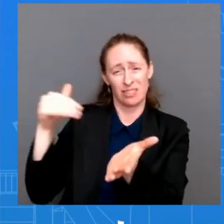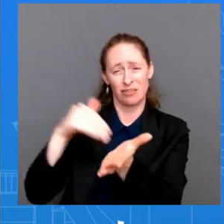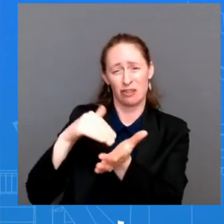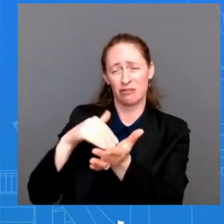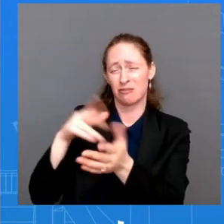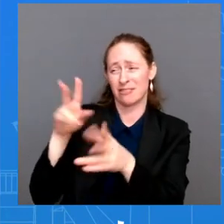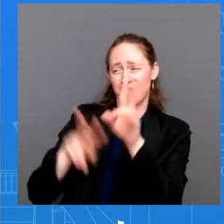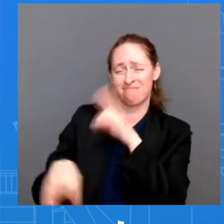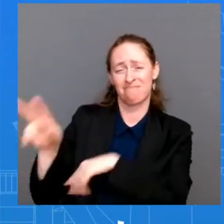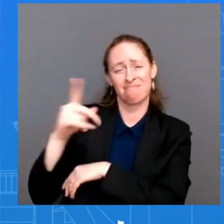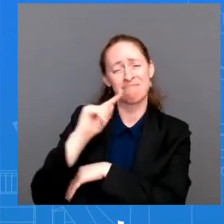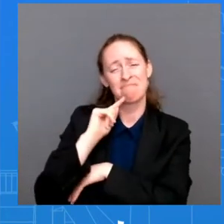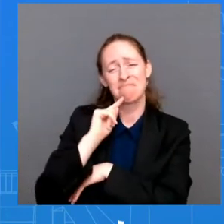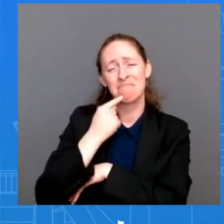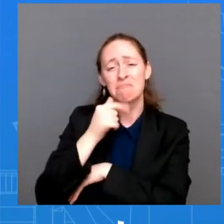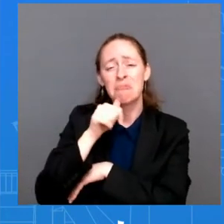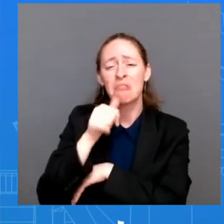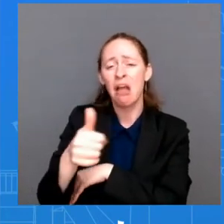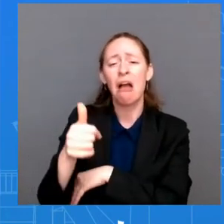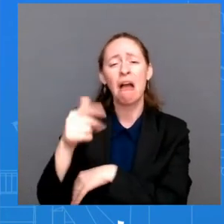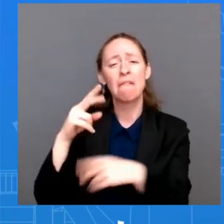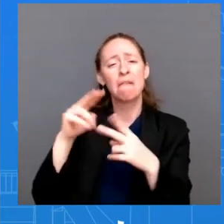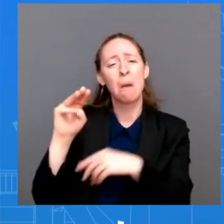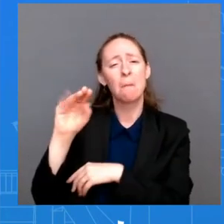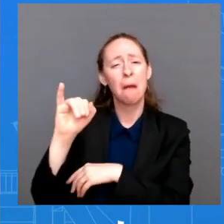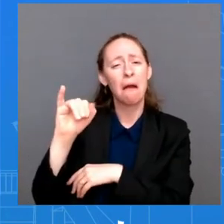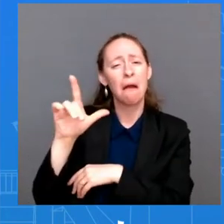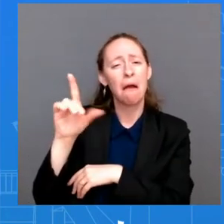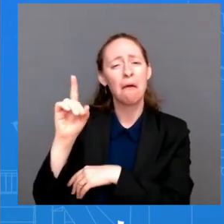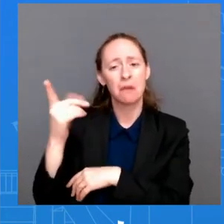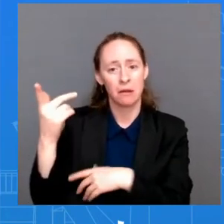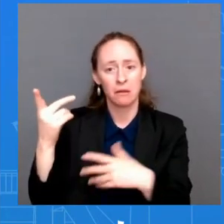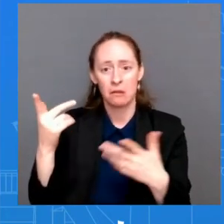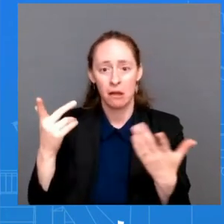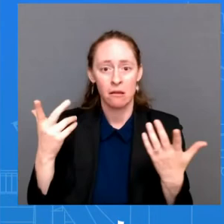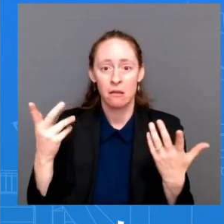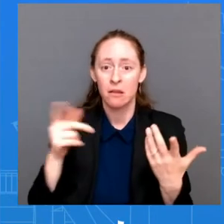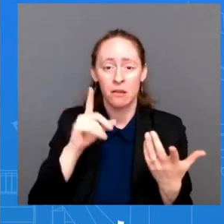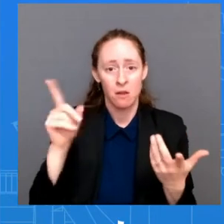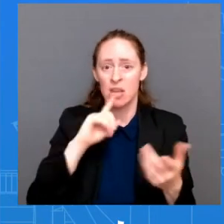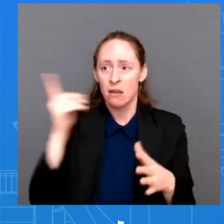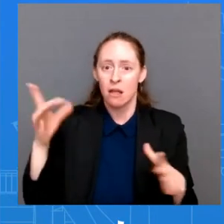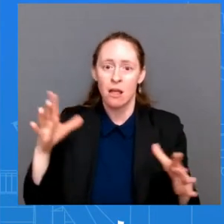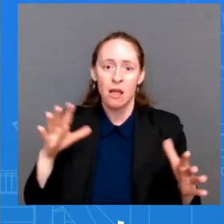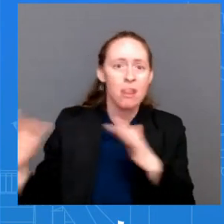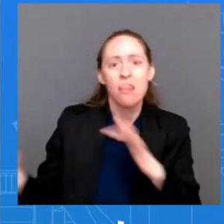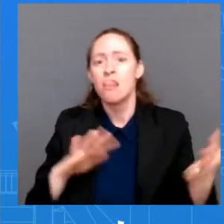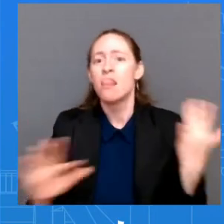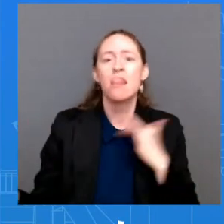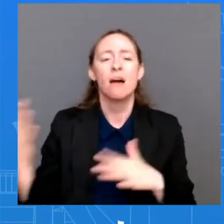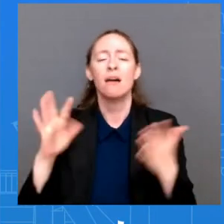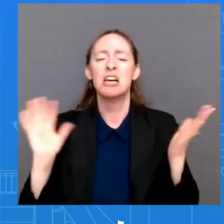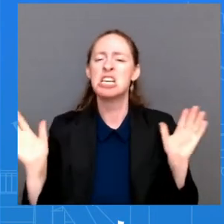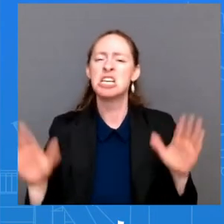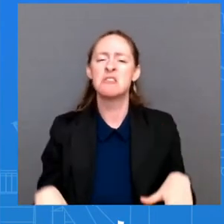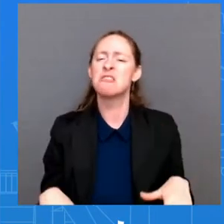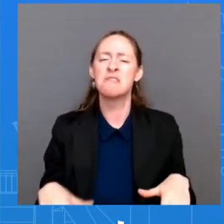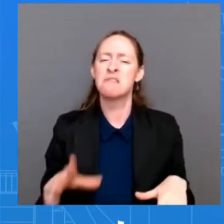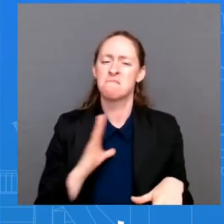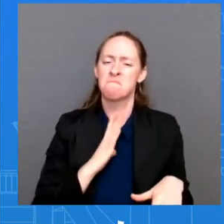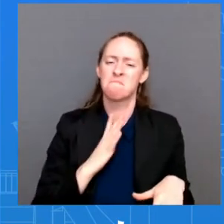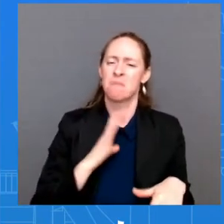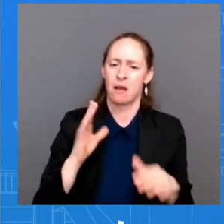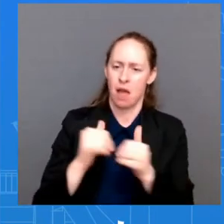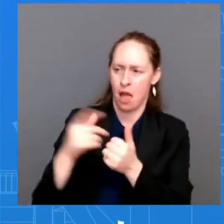overexerted himself or was the right wrong decision. It was it was because of how he was doing at the